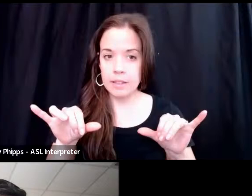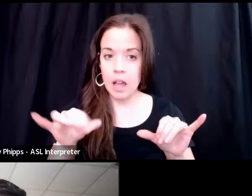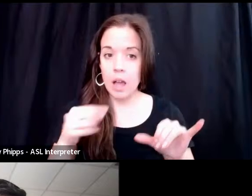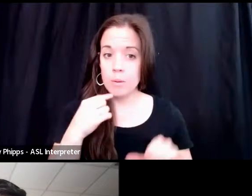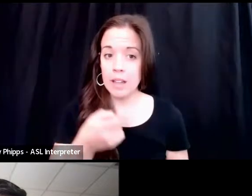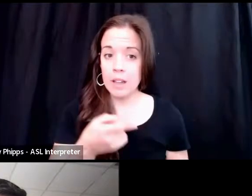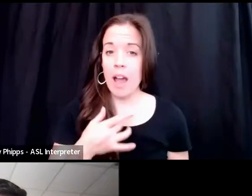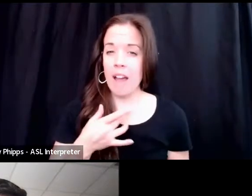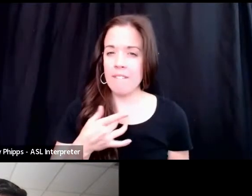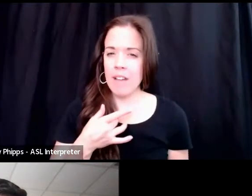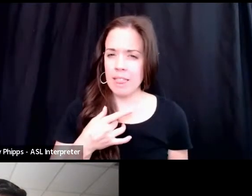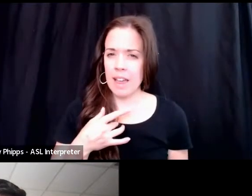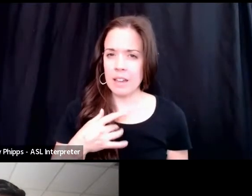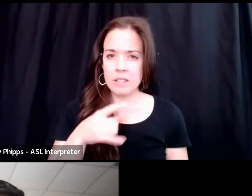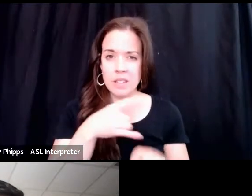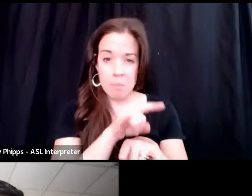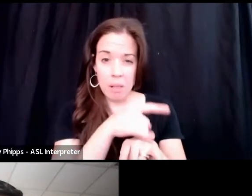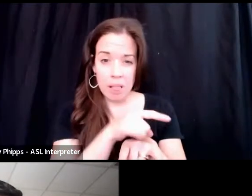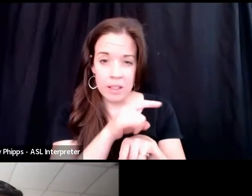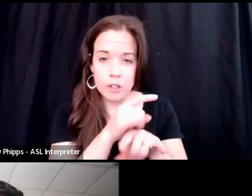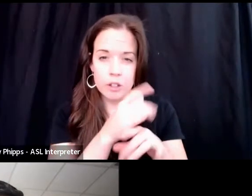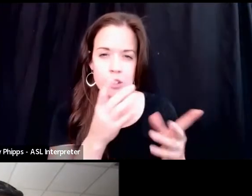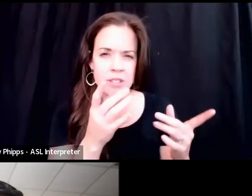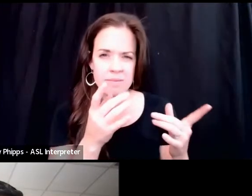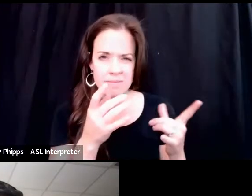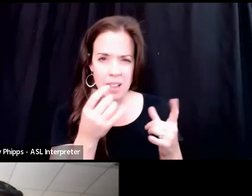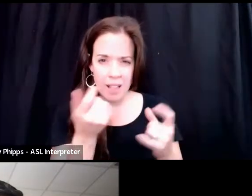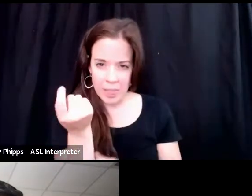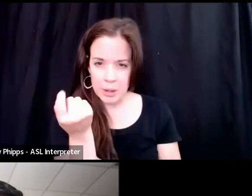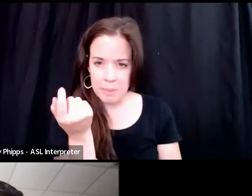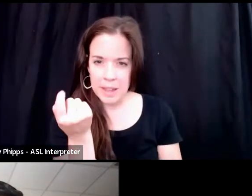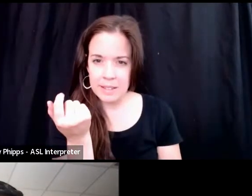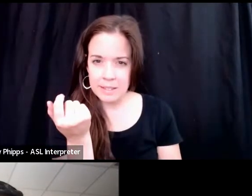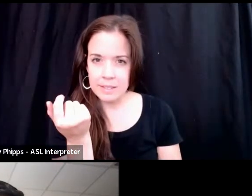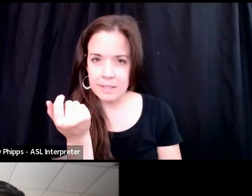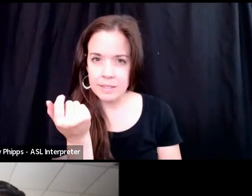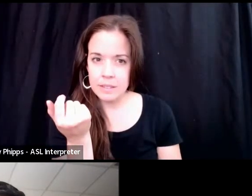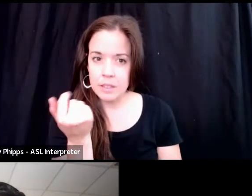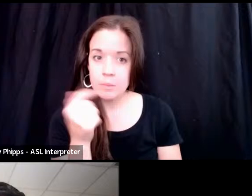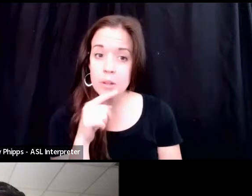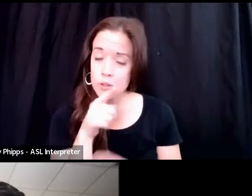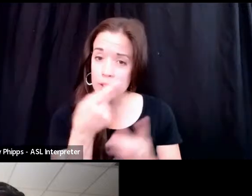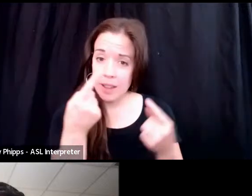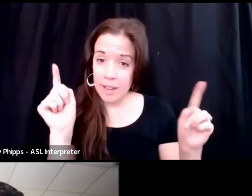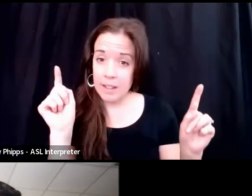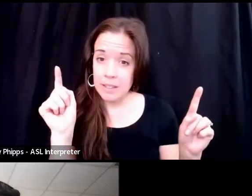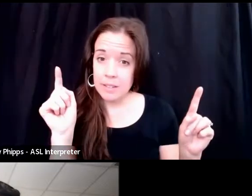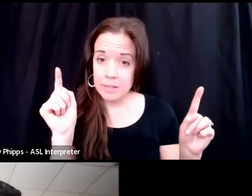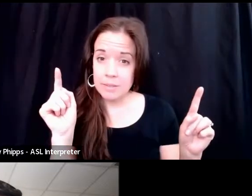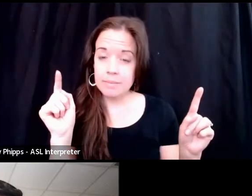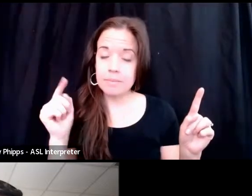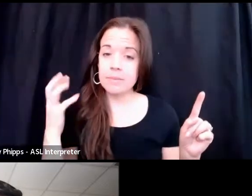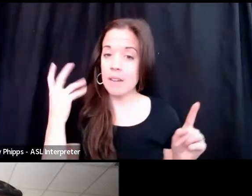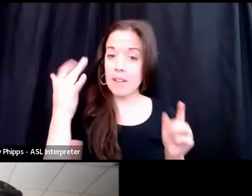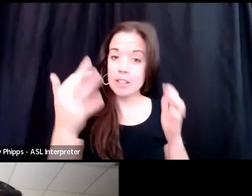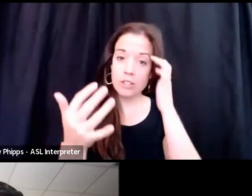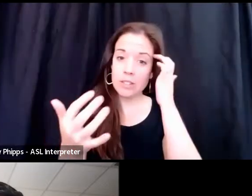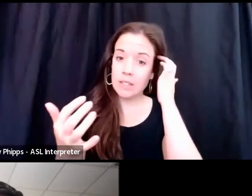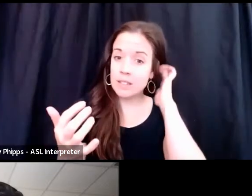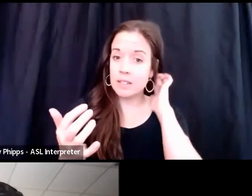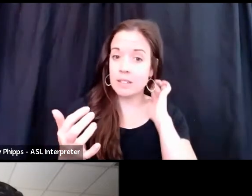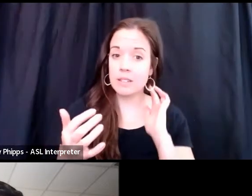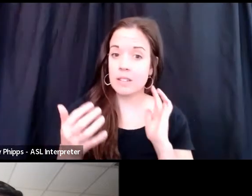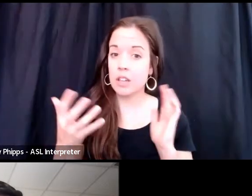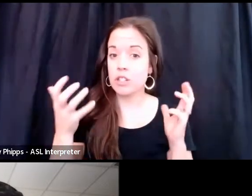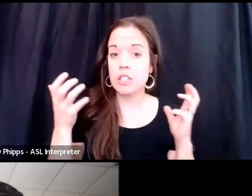I felt like he bullied her, the judge a little bit, but he was very effective because at a certain point, you just wanted